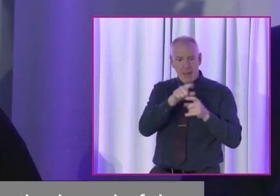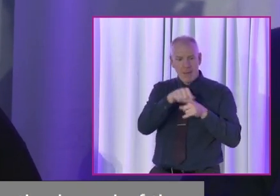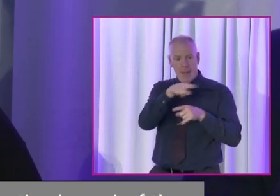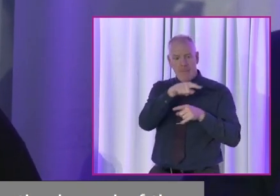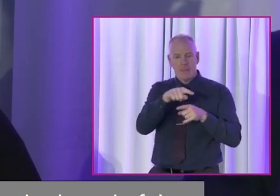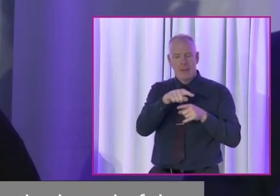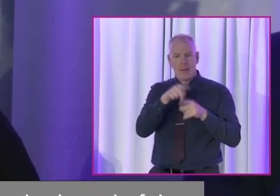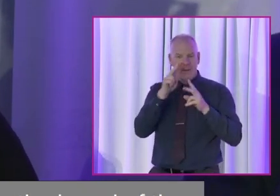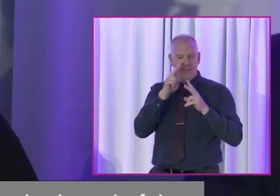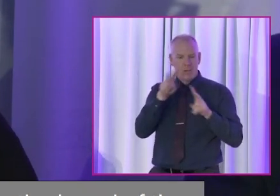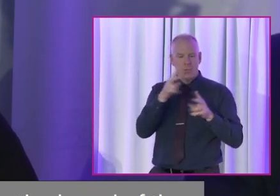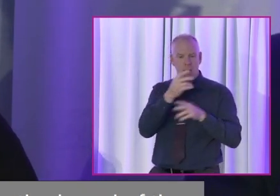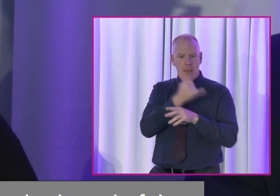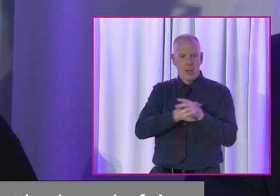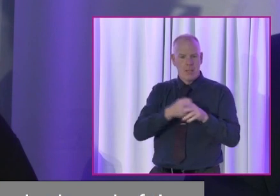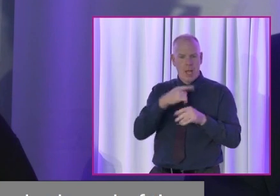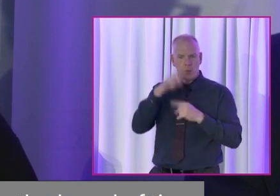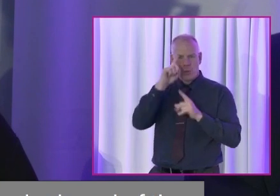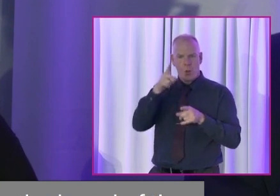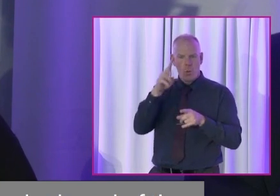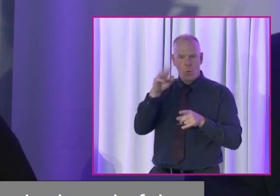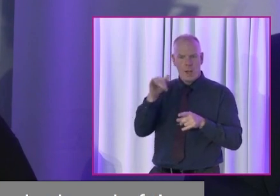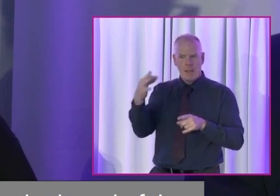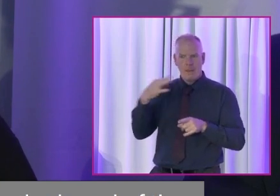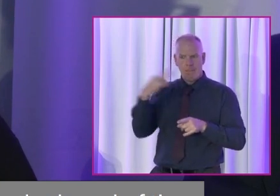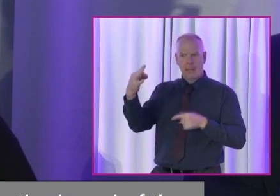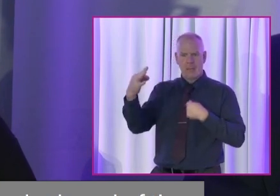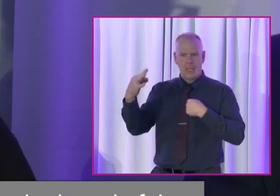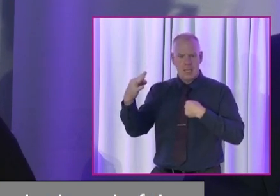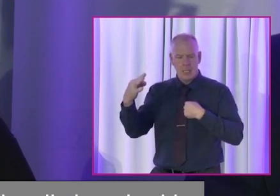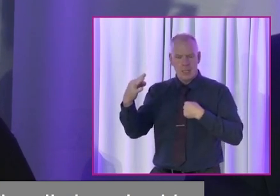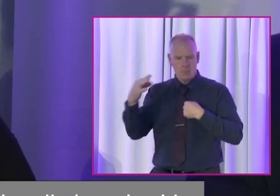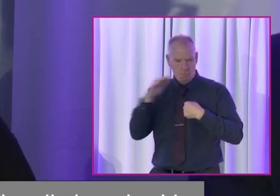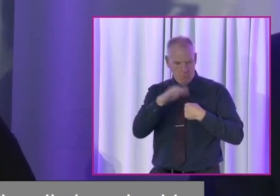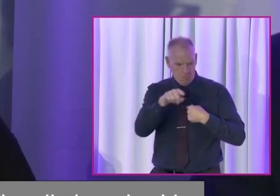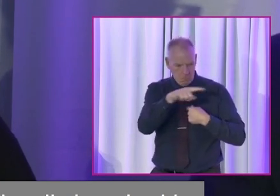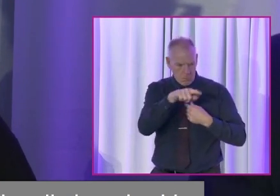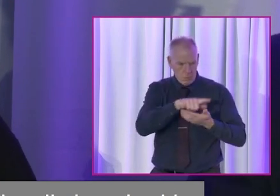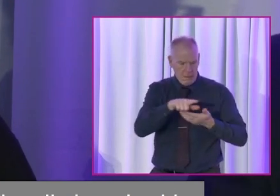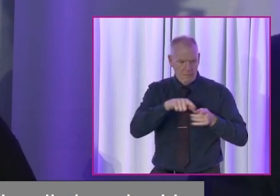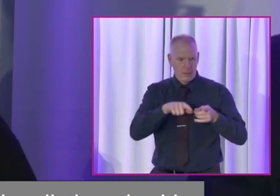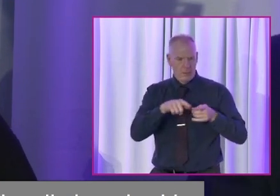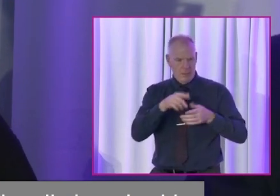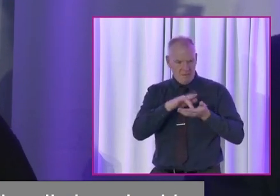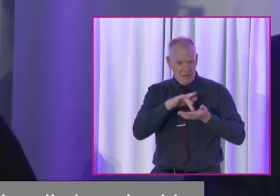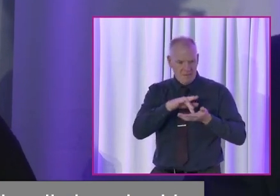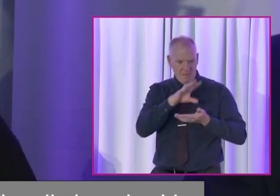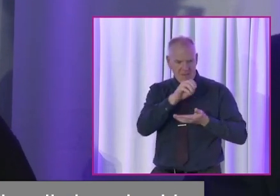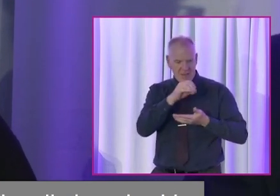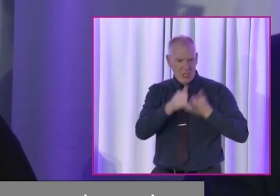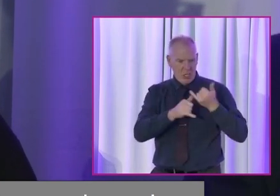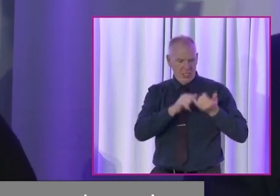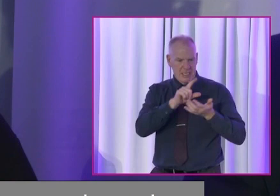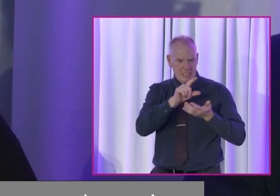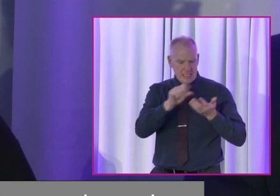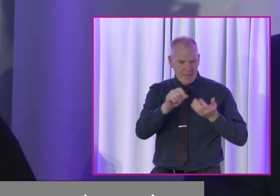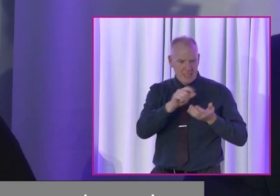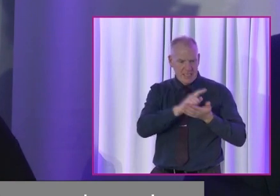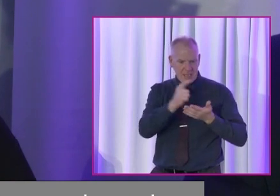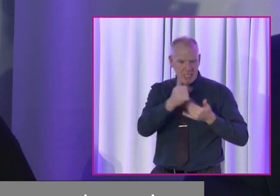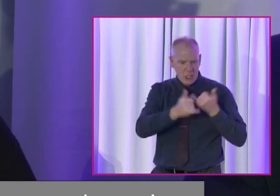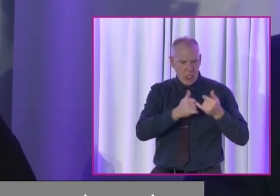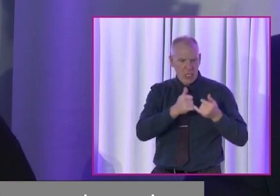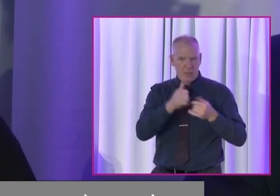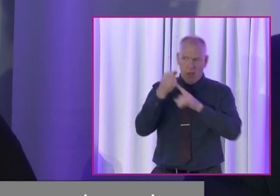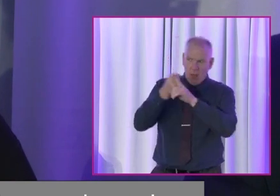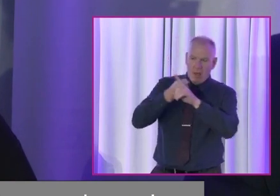I couldn't understand how they chose me. And I remember going back to the women saying to them, some of them have been doing it for 50 years, 70 years. They have